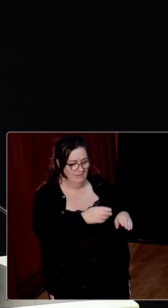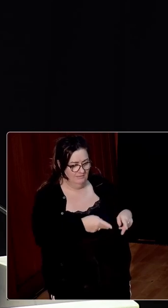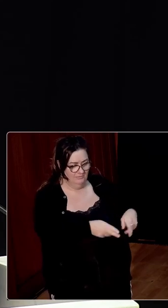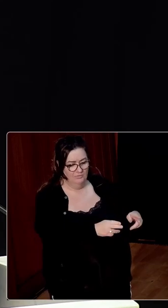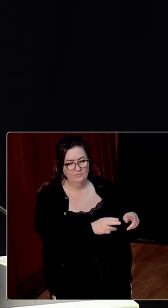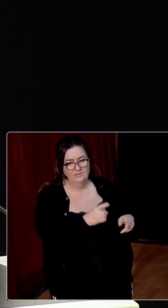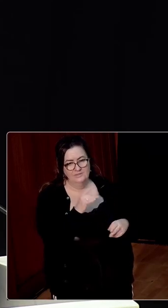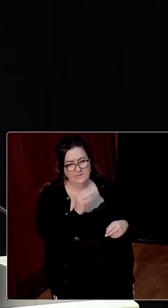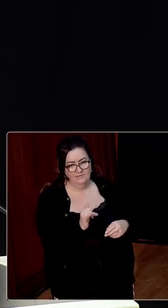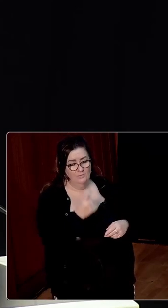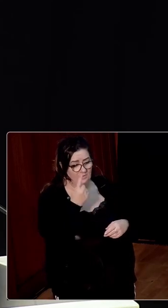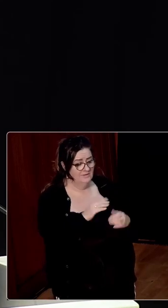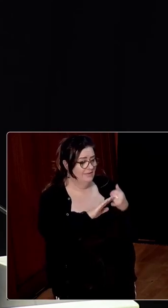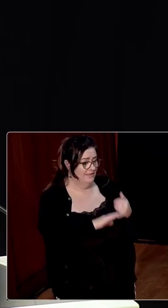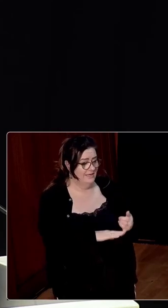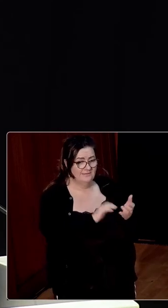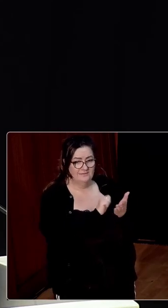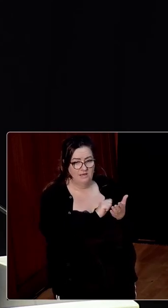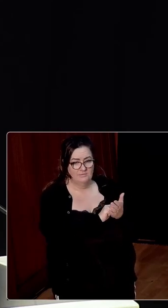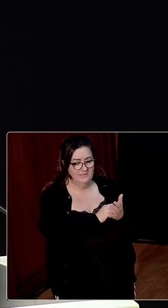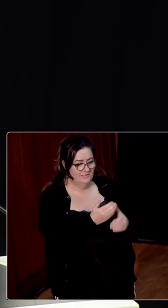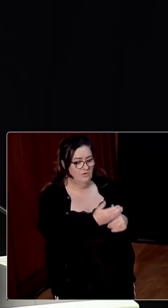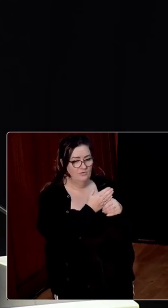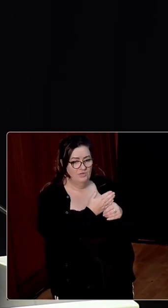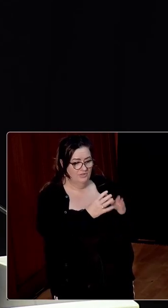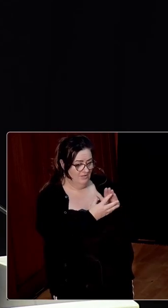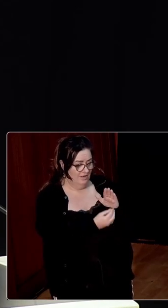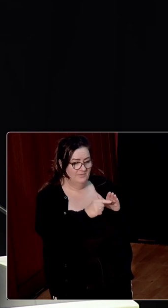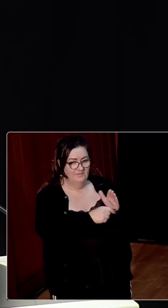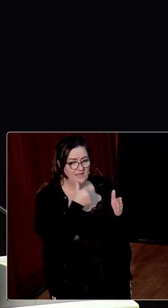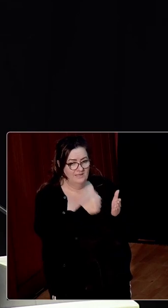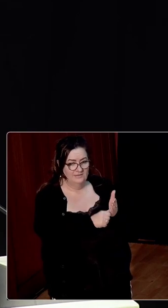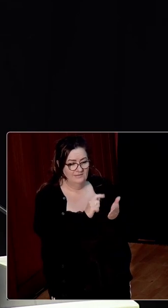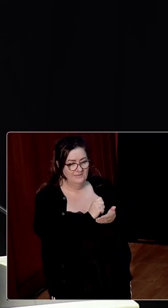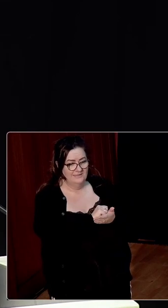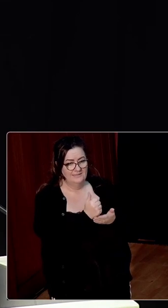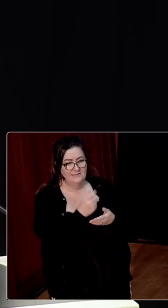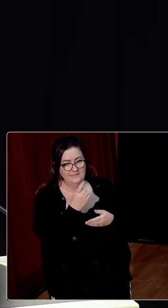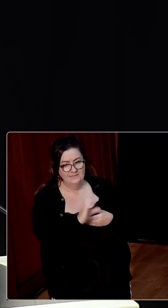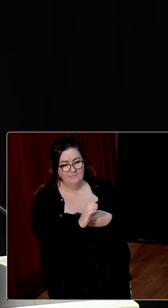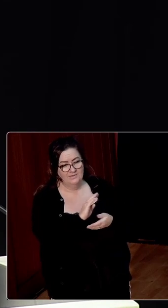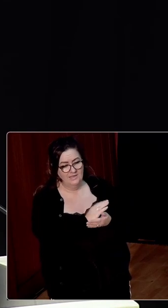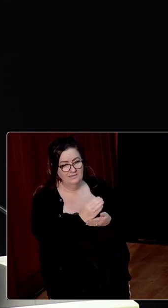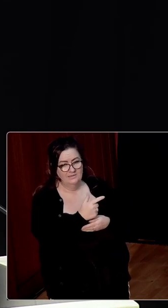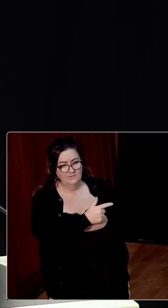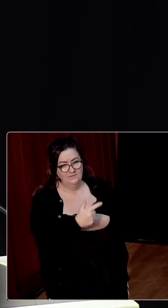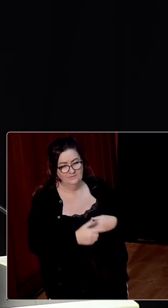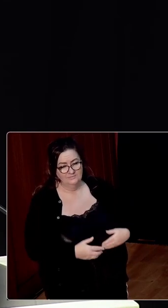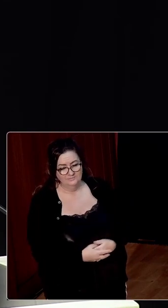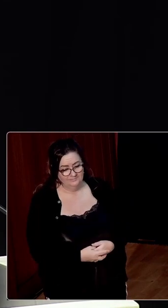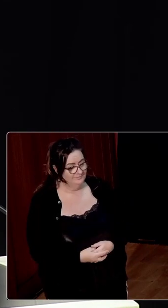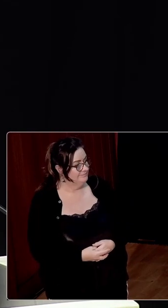One of the last documents in Catherine's file is the original copy of that letter dated the 16th of December 1922.